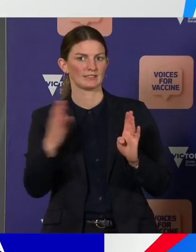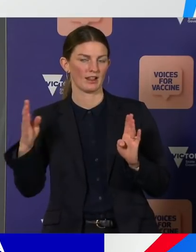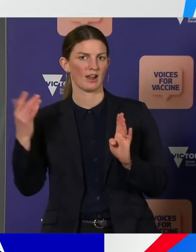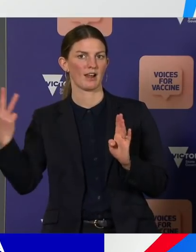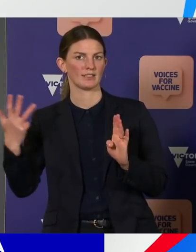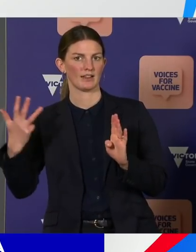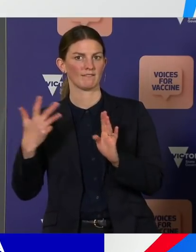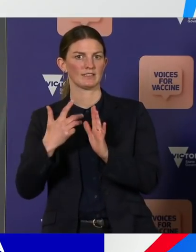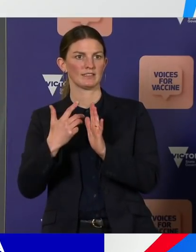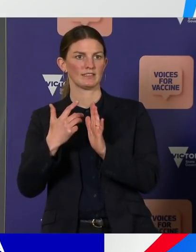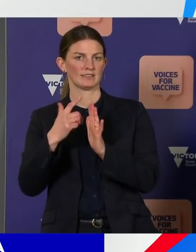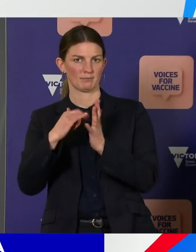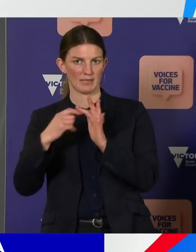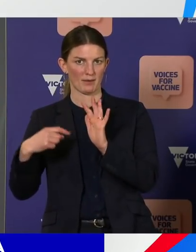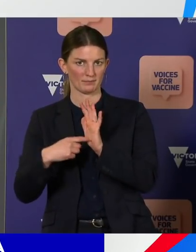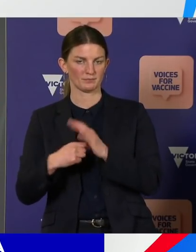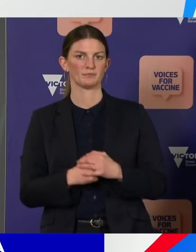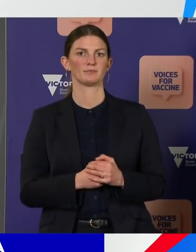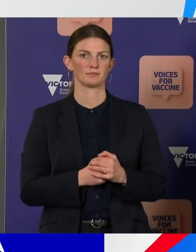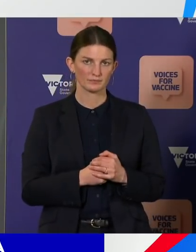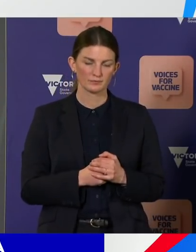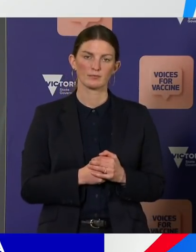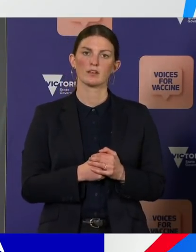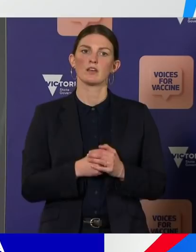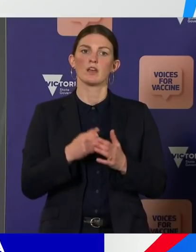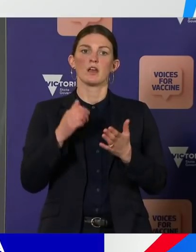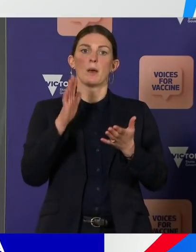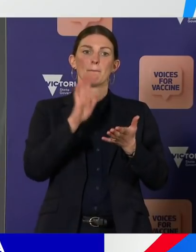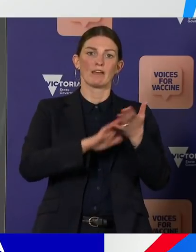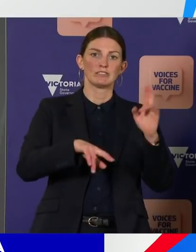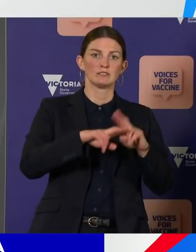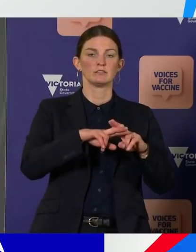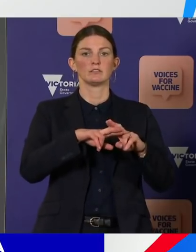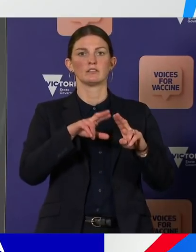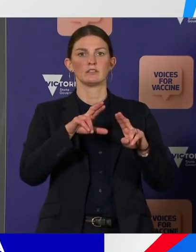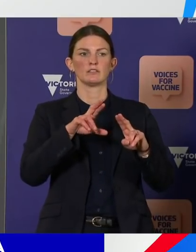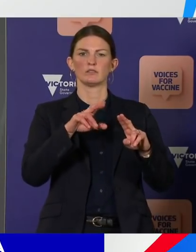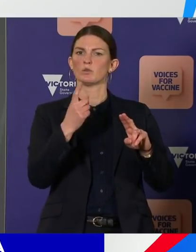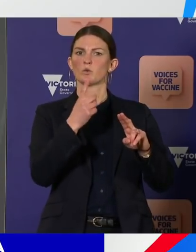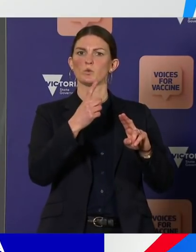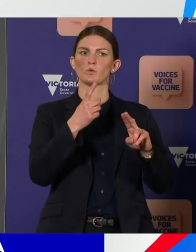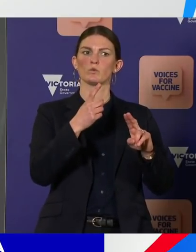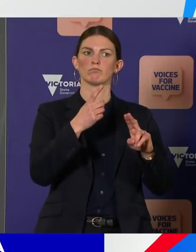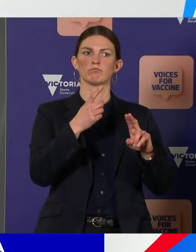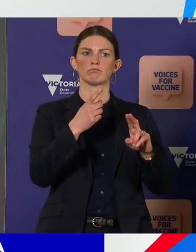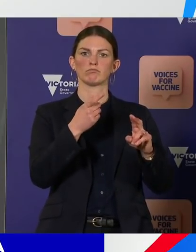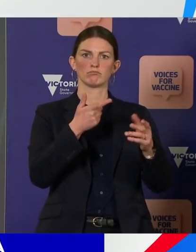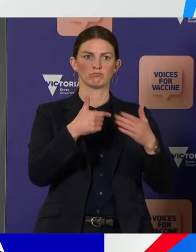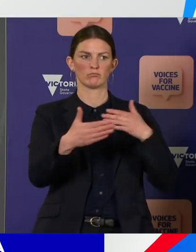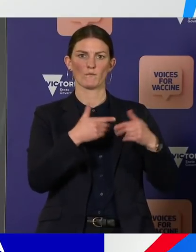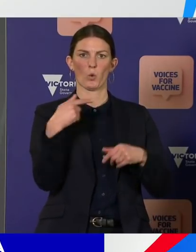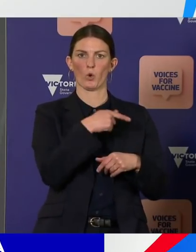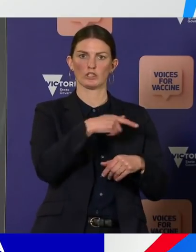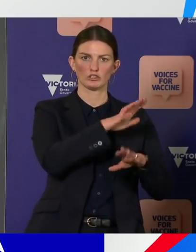received communications from the schools over the weekend in particular, some a little bit earlier, including the